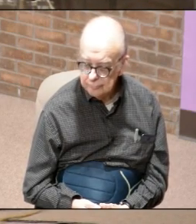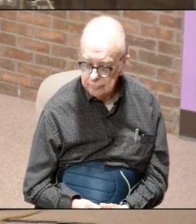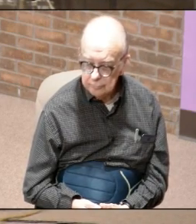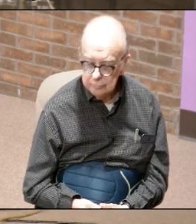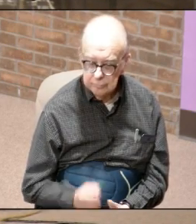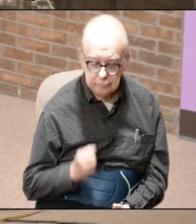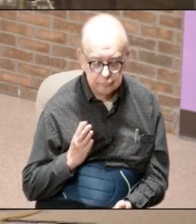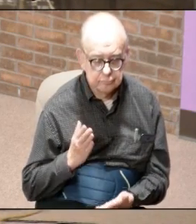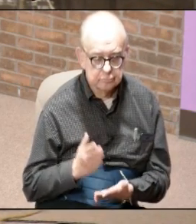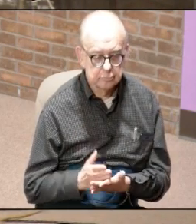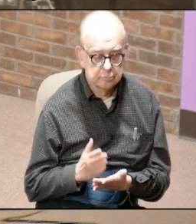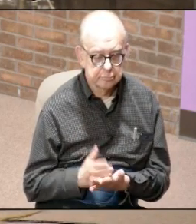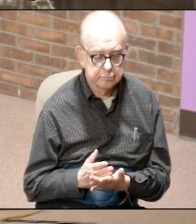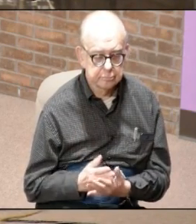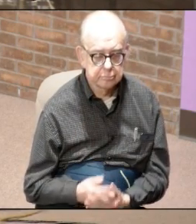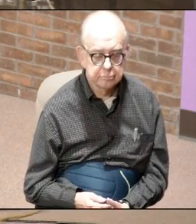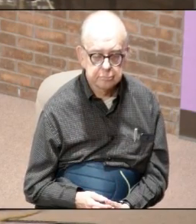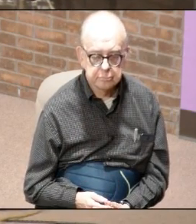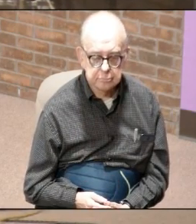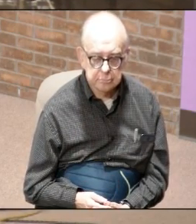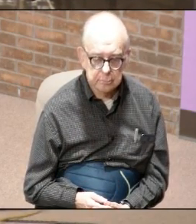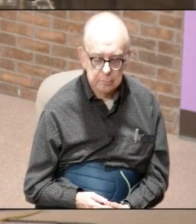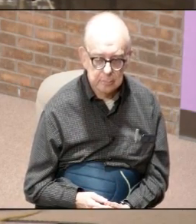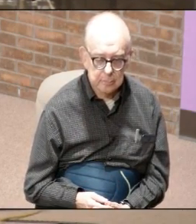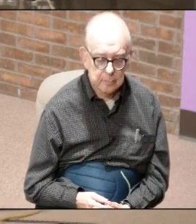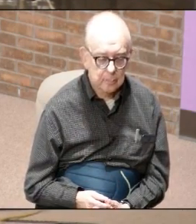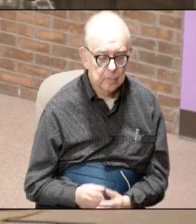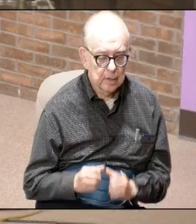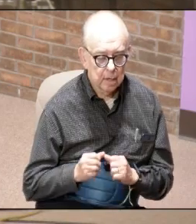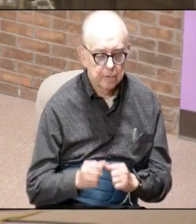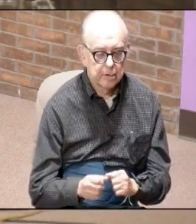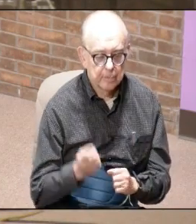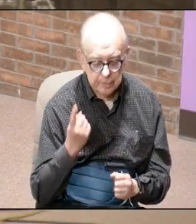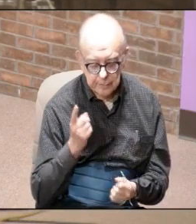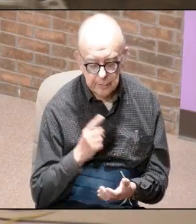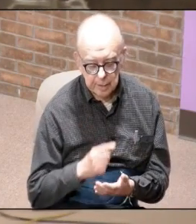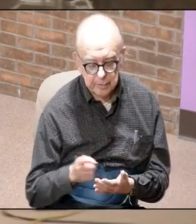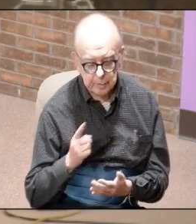I'll stop here and make this a double continuation for next week